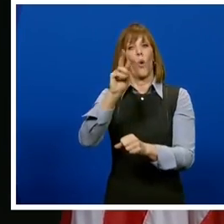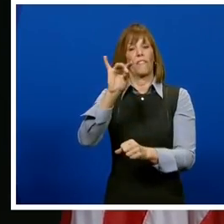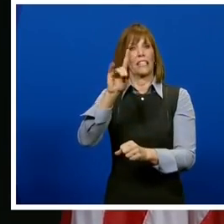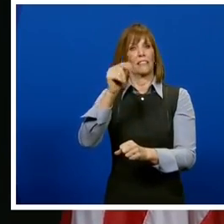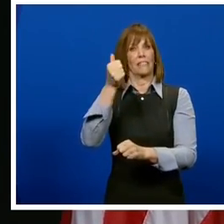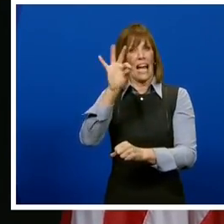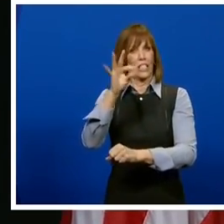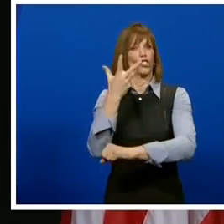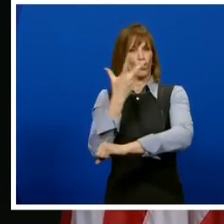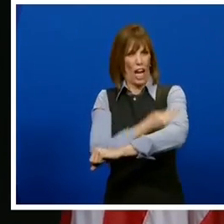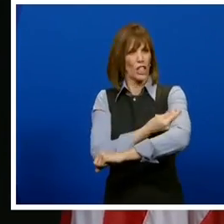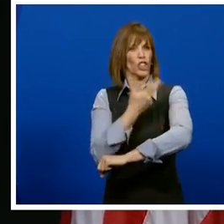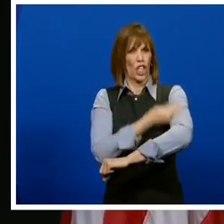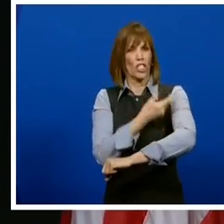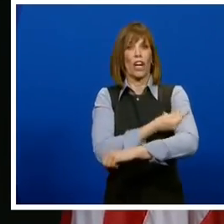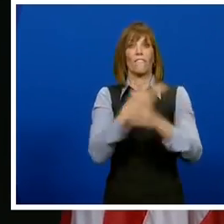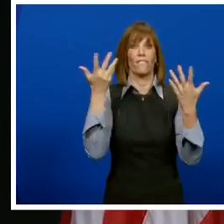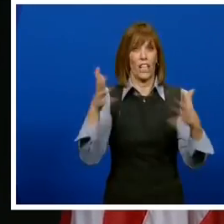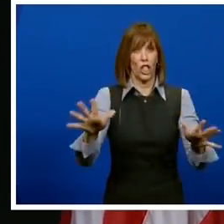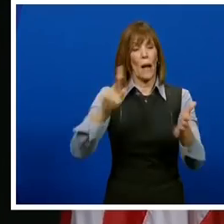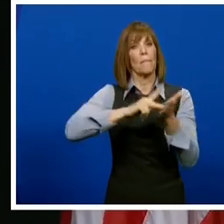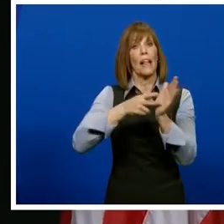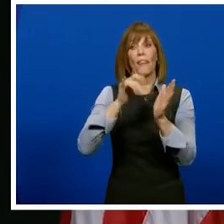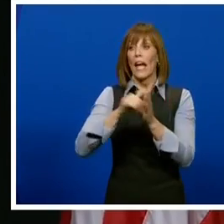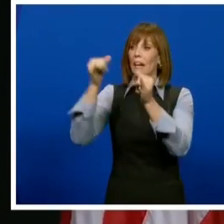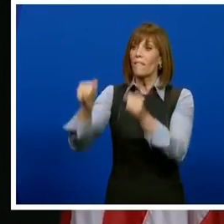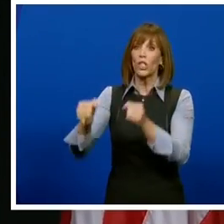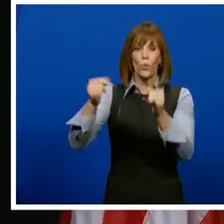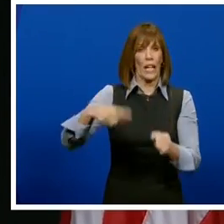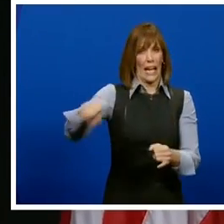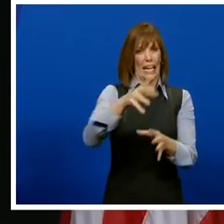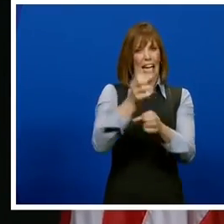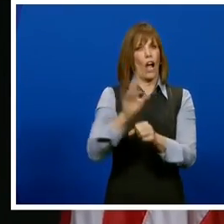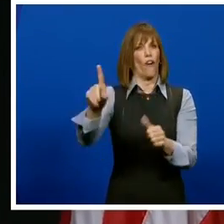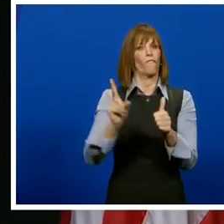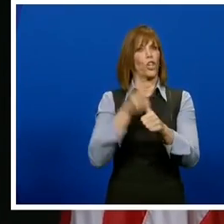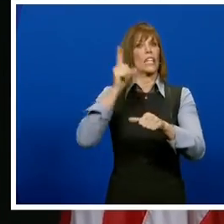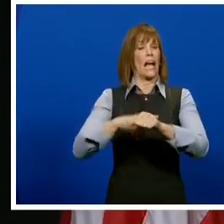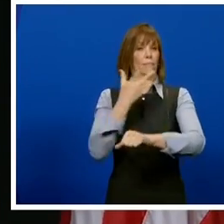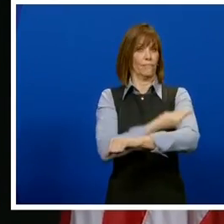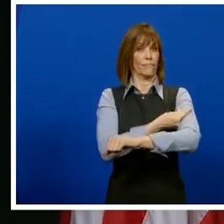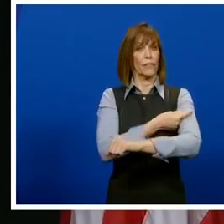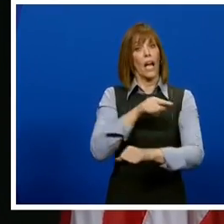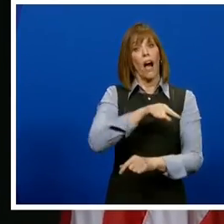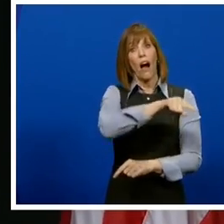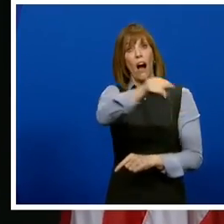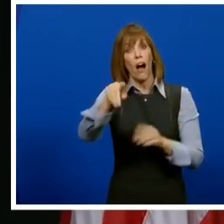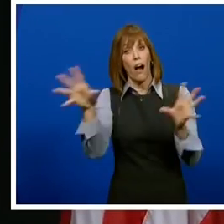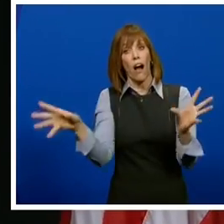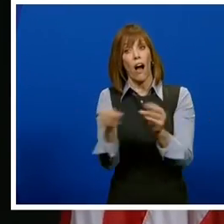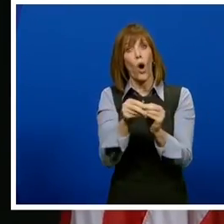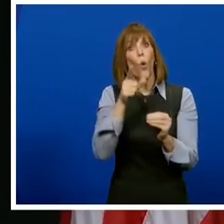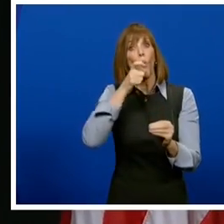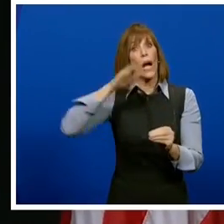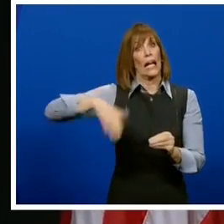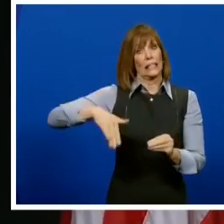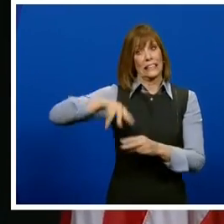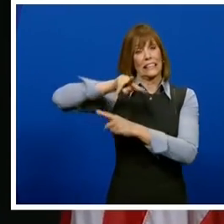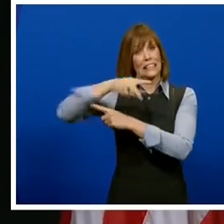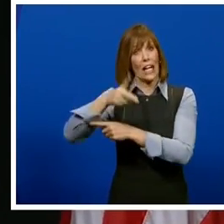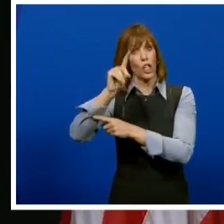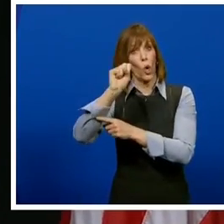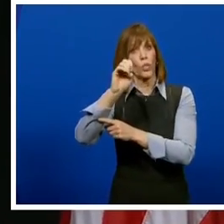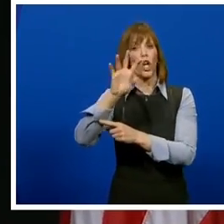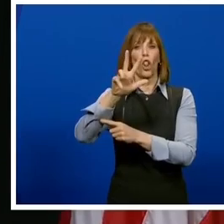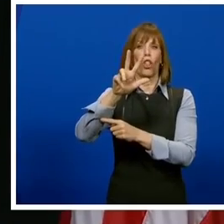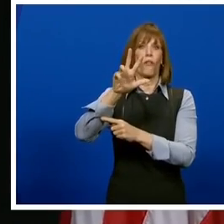series had been initiated, meaning individuals received their first dose. Of that, 41,431